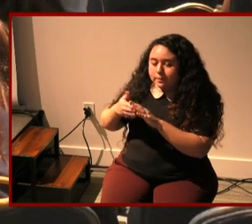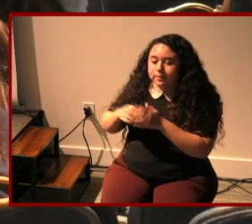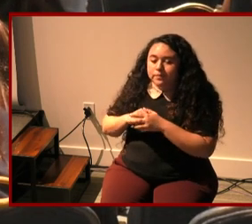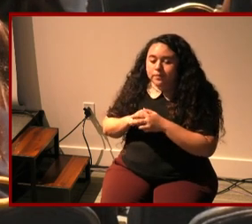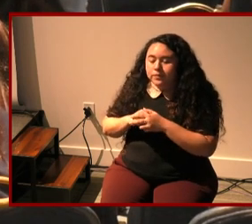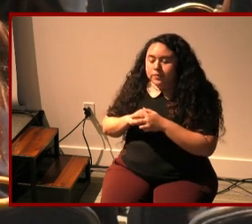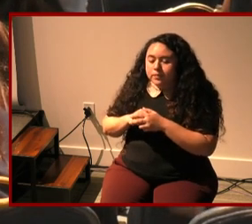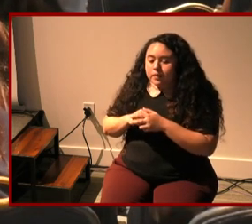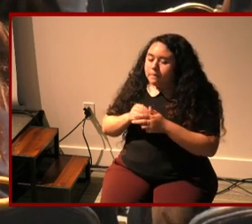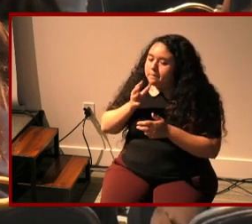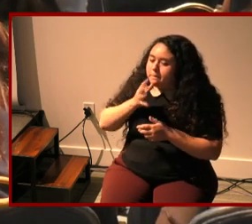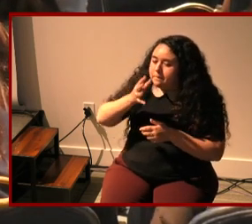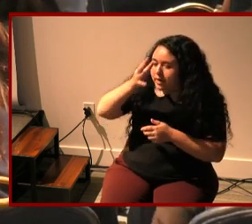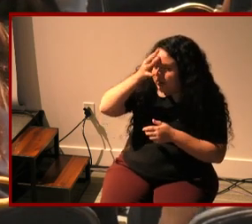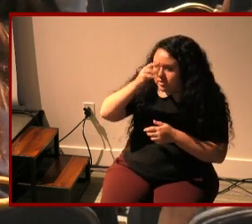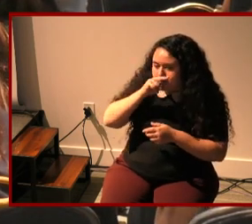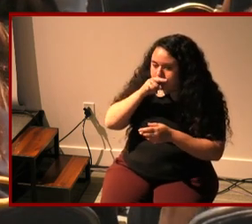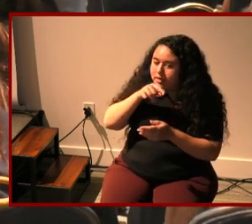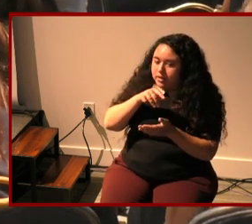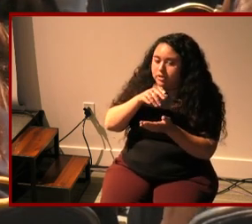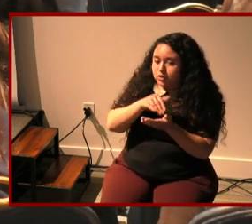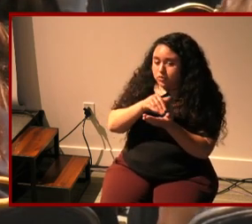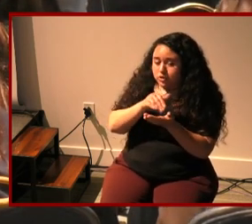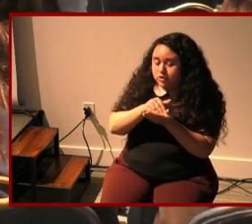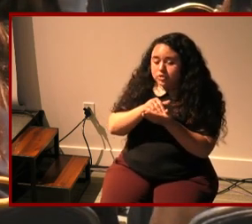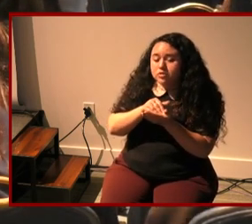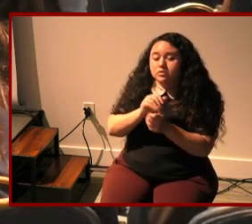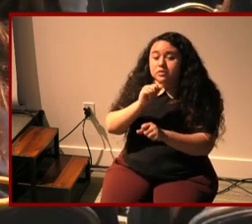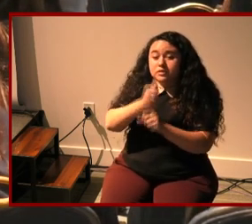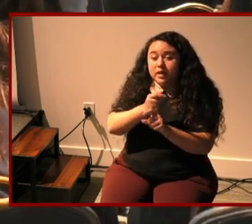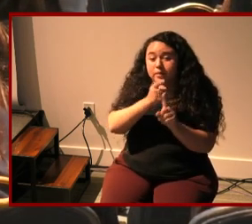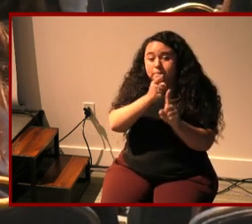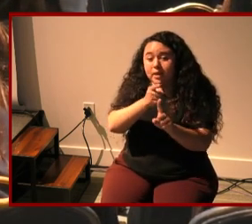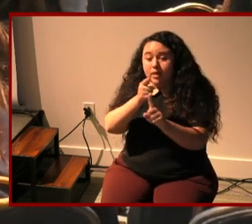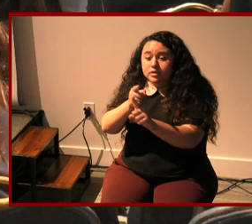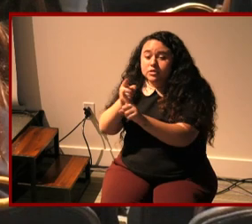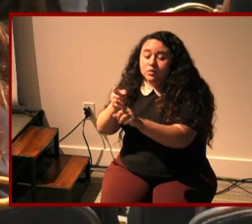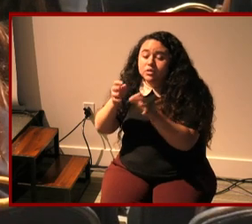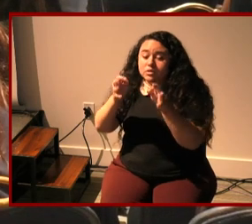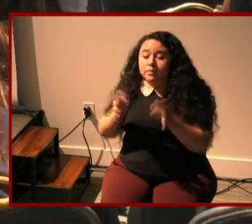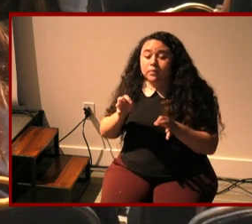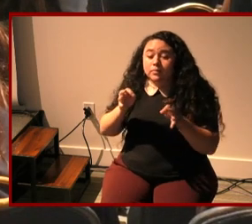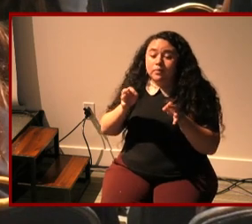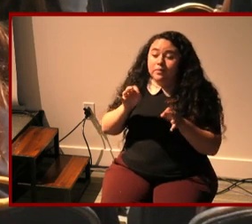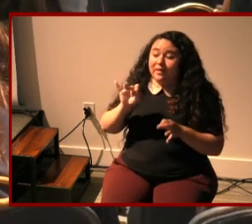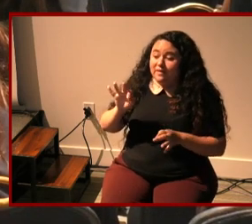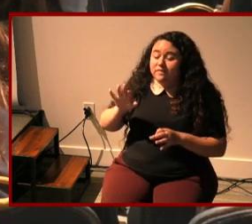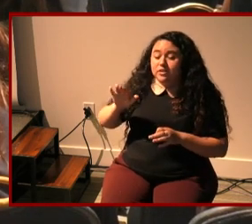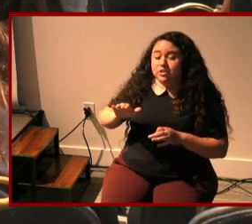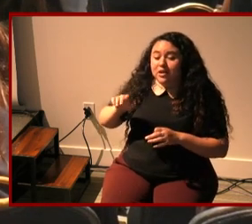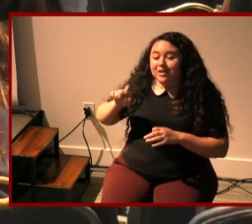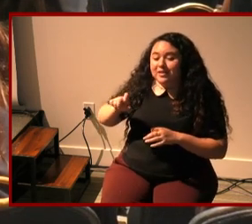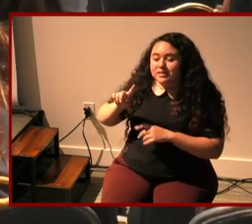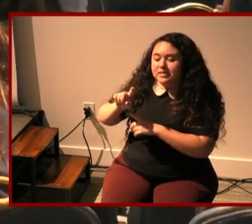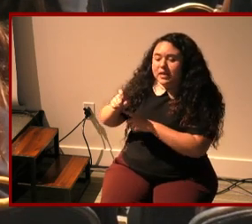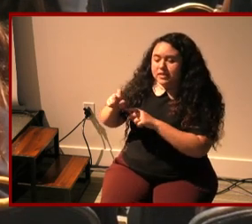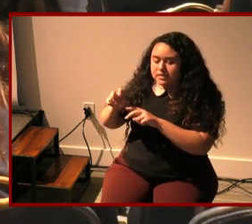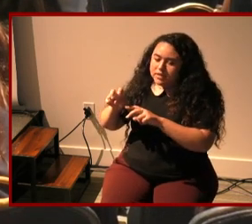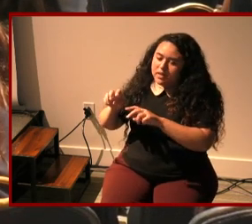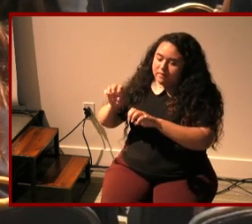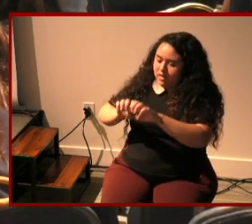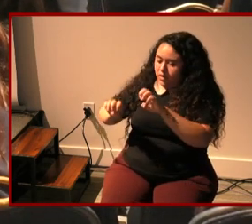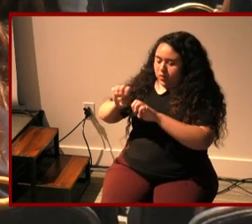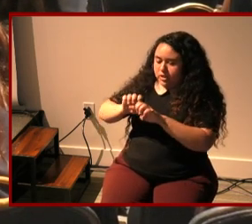parents and pediatricians often use these milestones to determine whether a child um needs a diagnostic evaluation